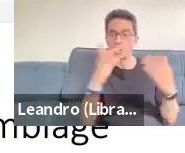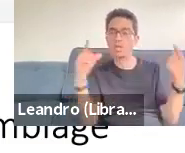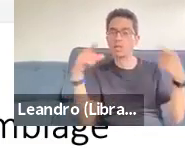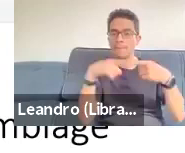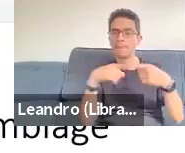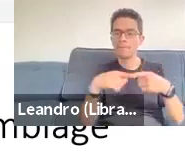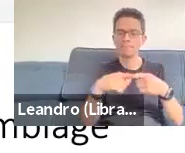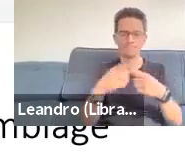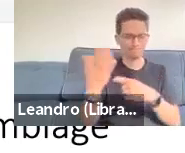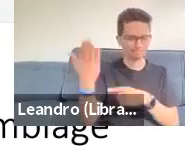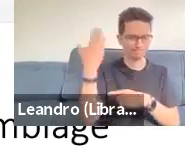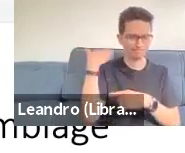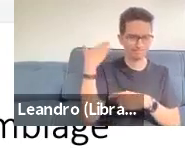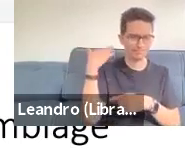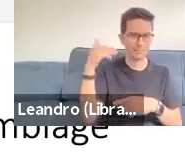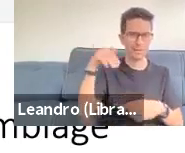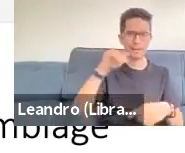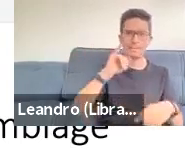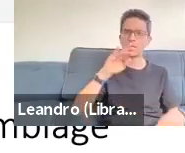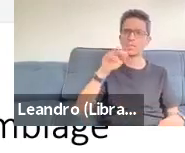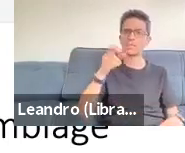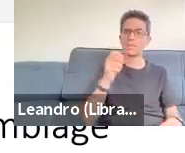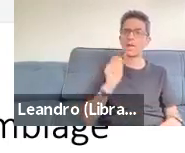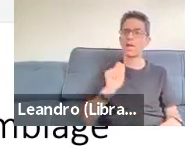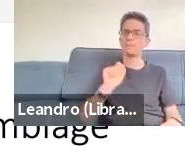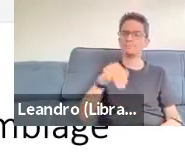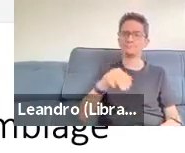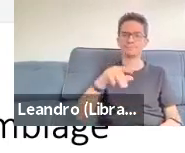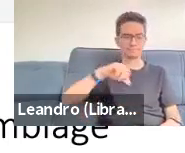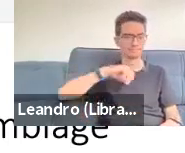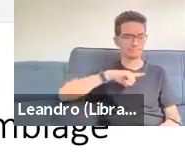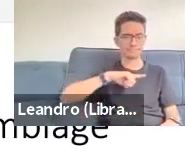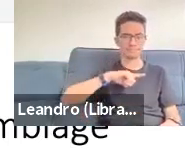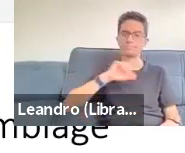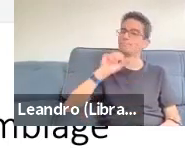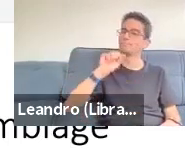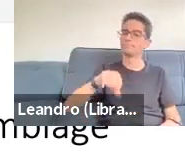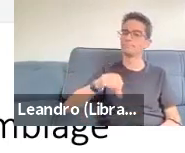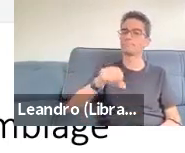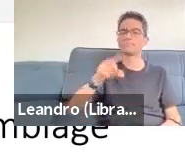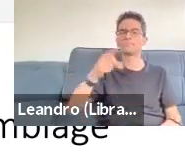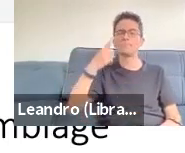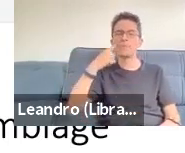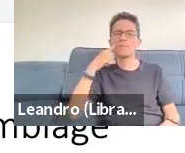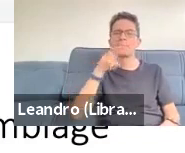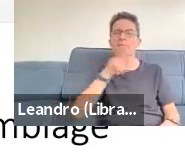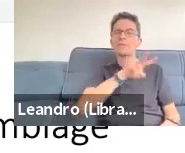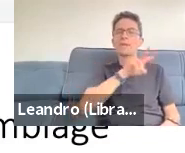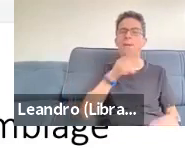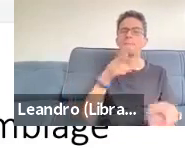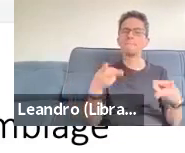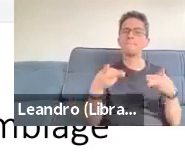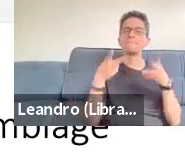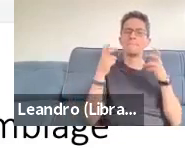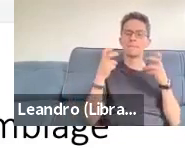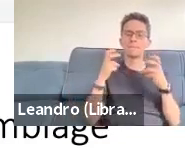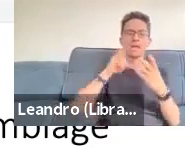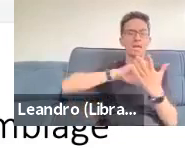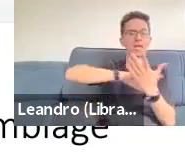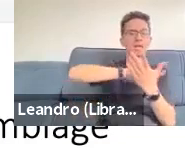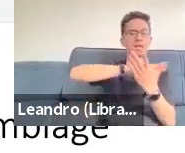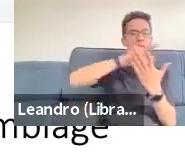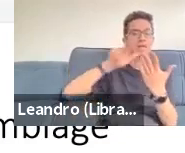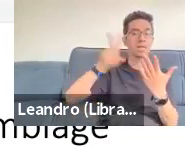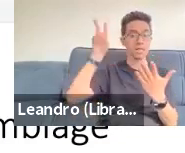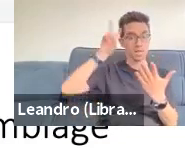Bird watching resonates with a complexly laminated assemblage of multiple histories. And Spencer Schaffer and